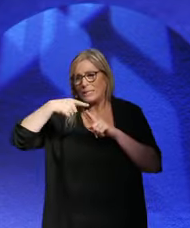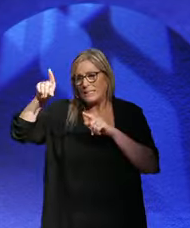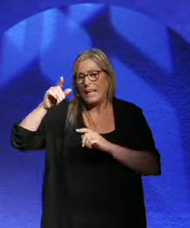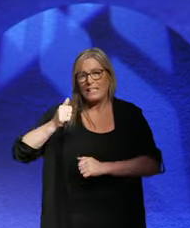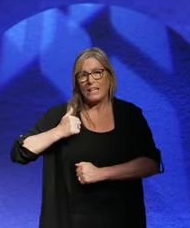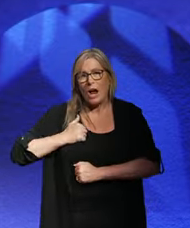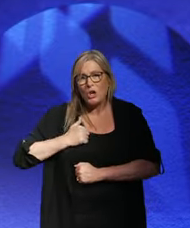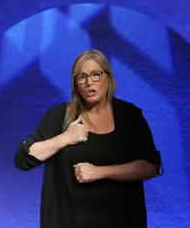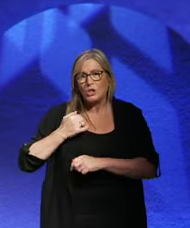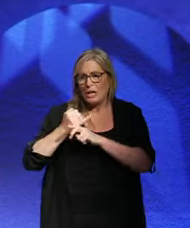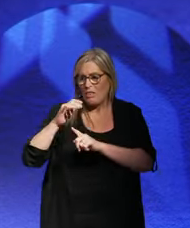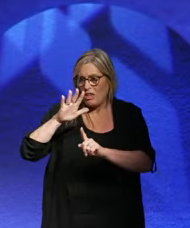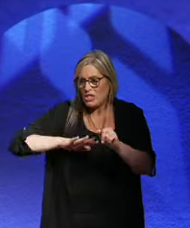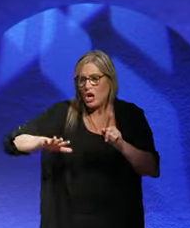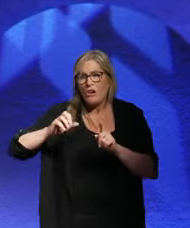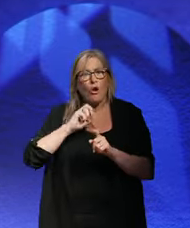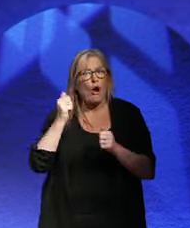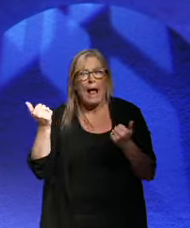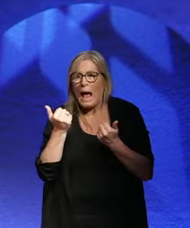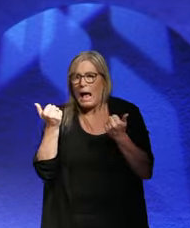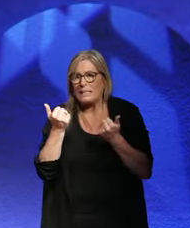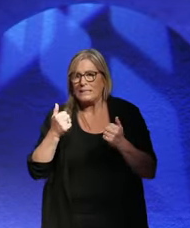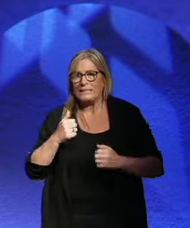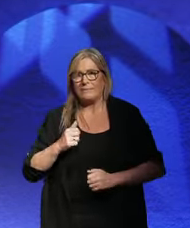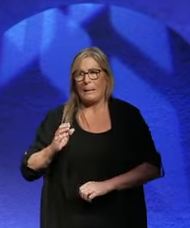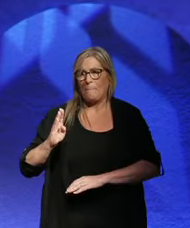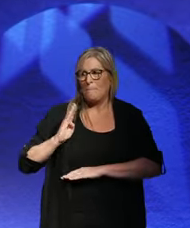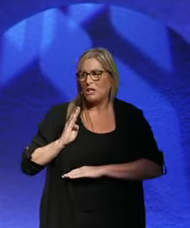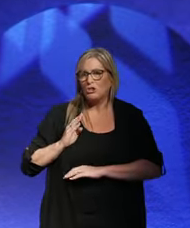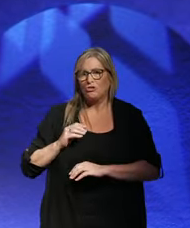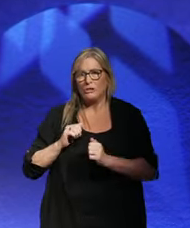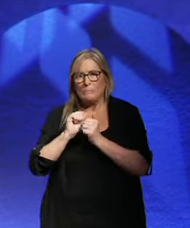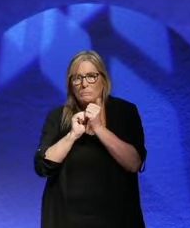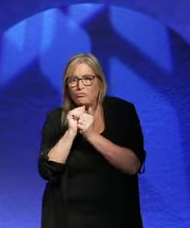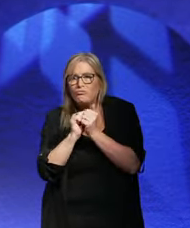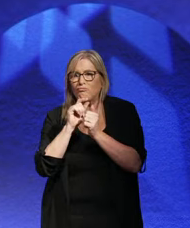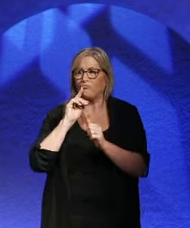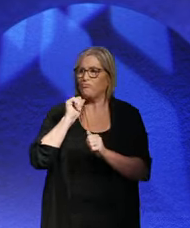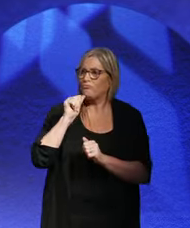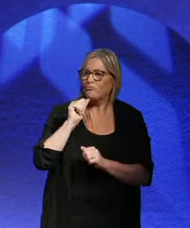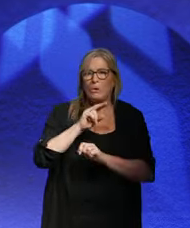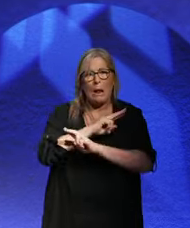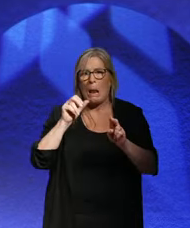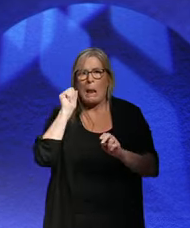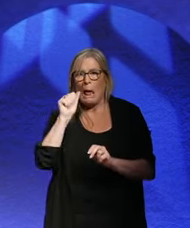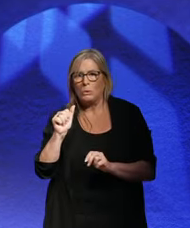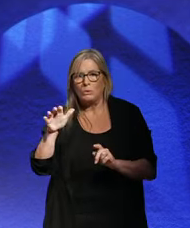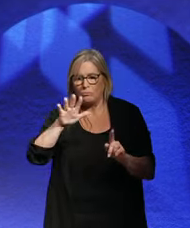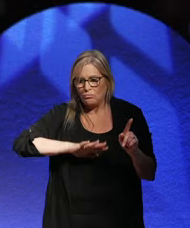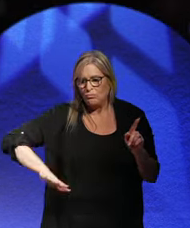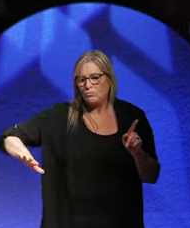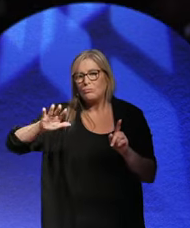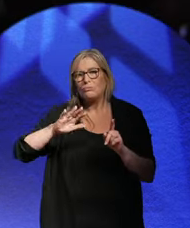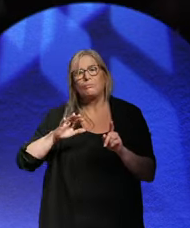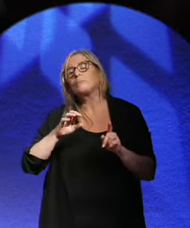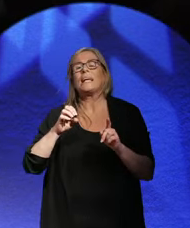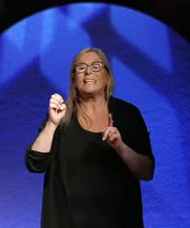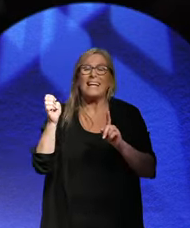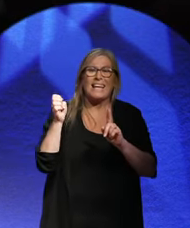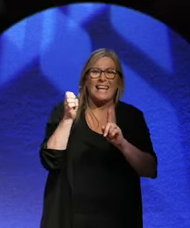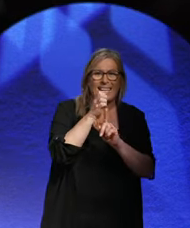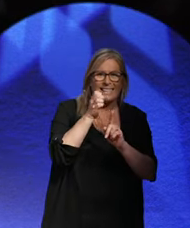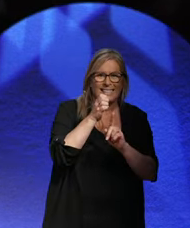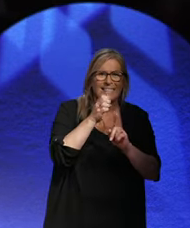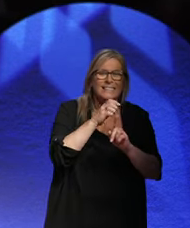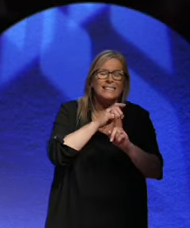or any military equipment. In the east, there was something created called the Polish Corridor, which cut off East